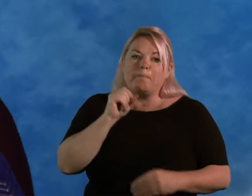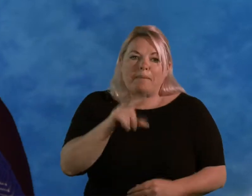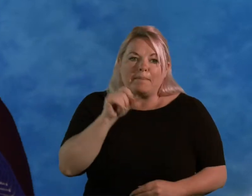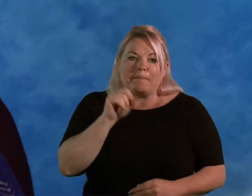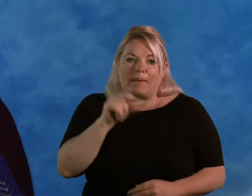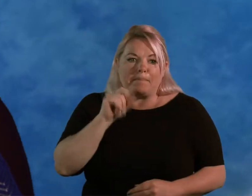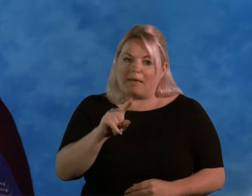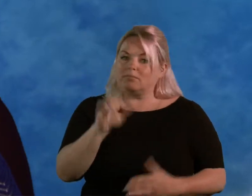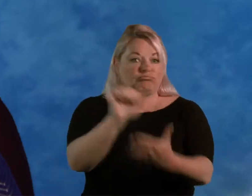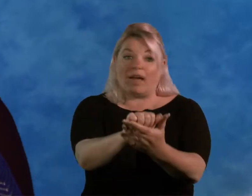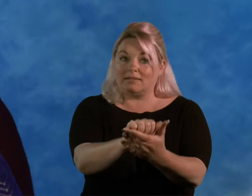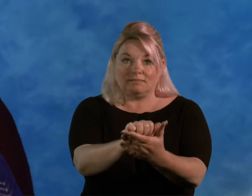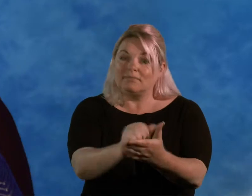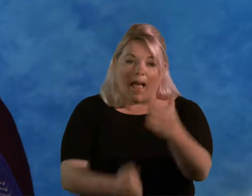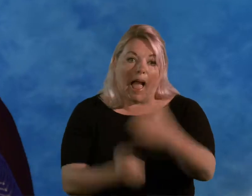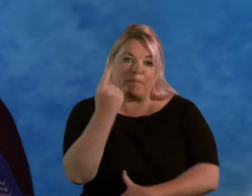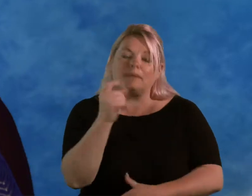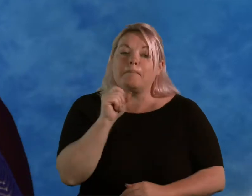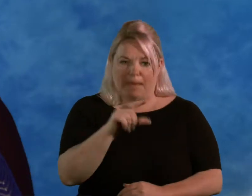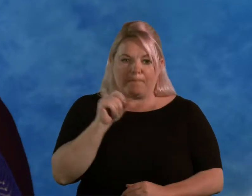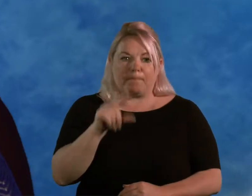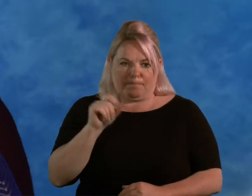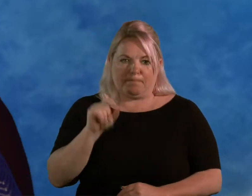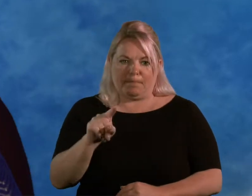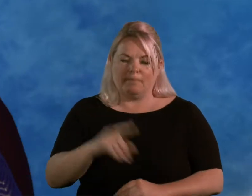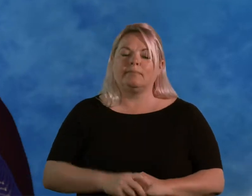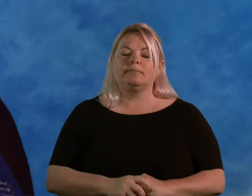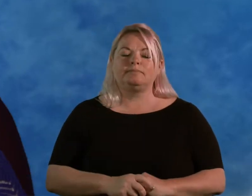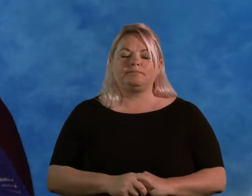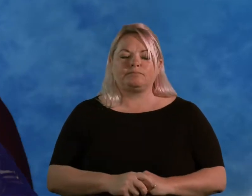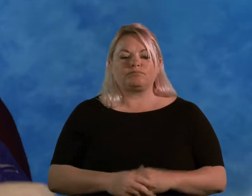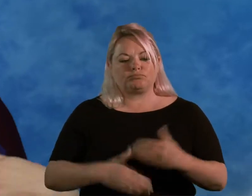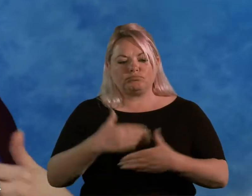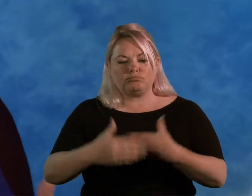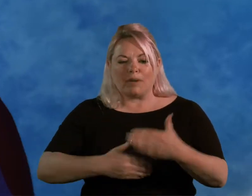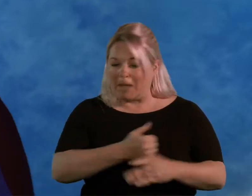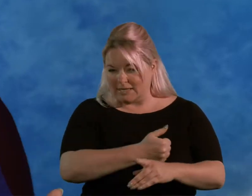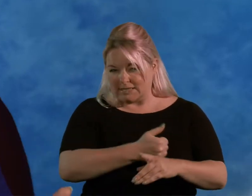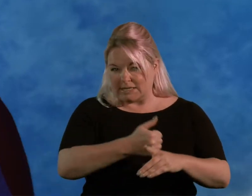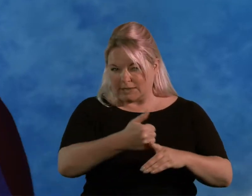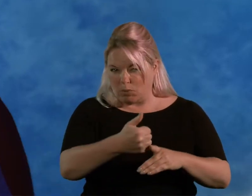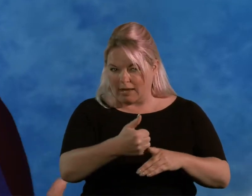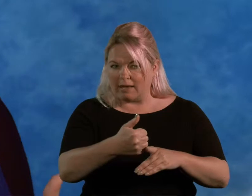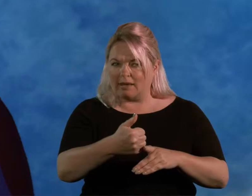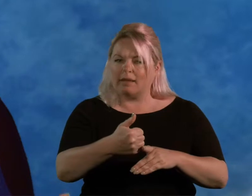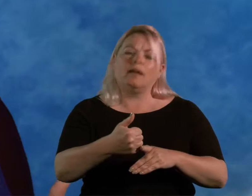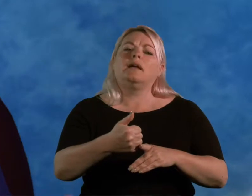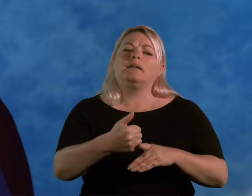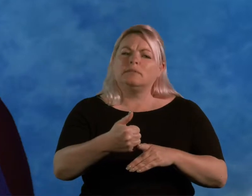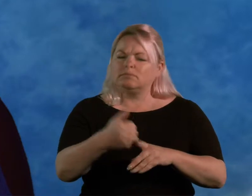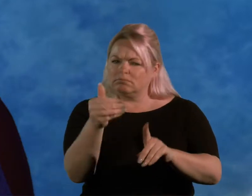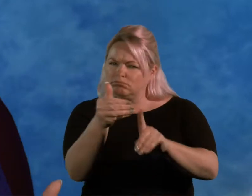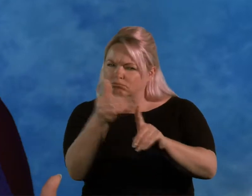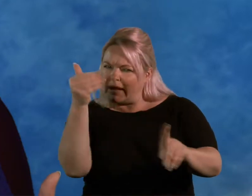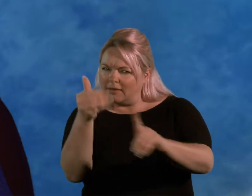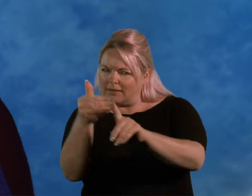and they were right, that's what happened. I had some beeping, and then within six weeks, I then started to